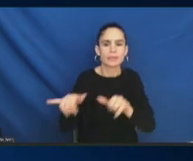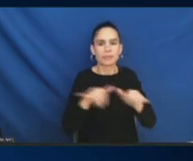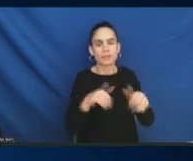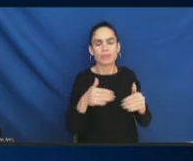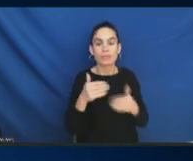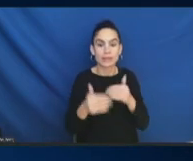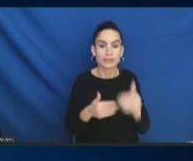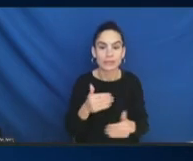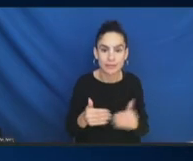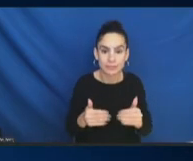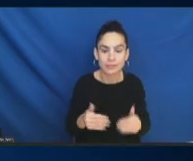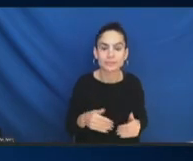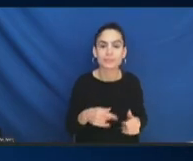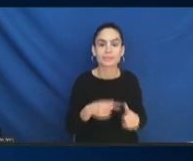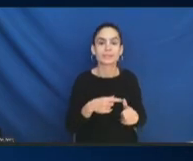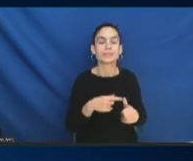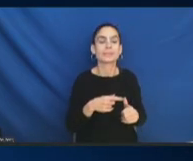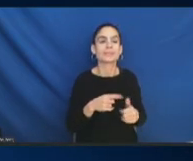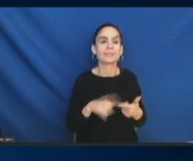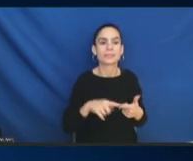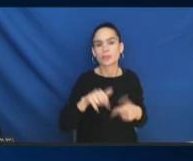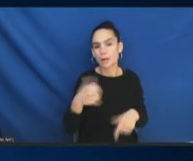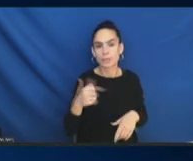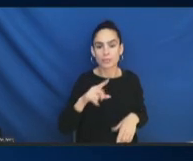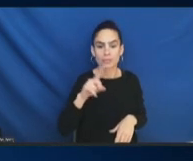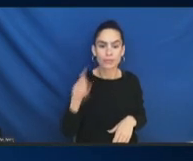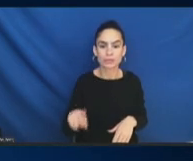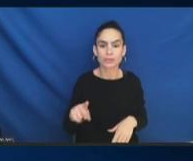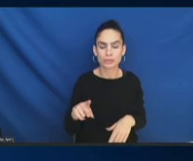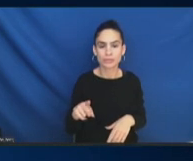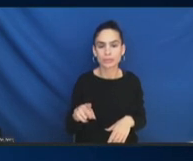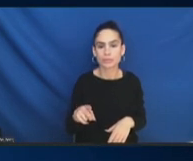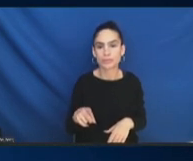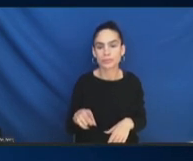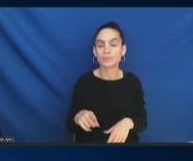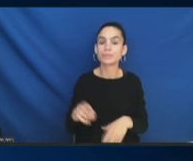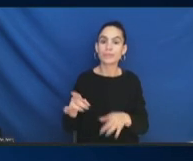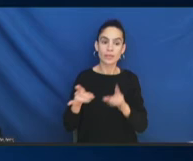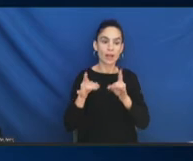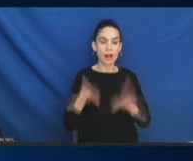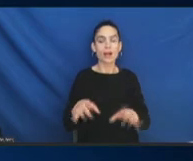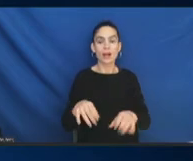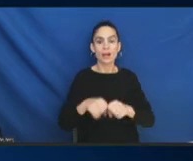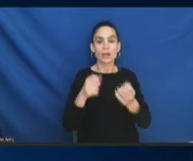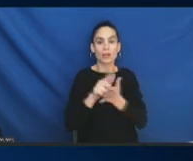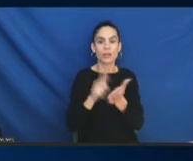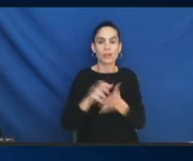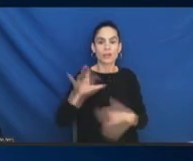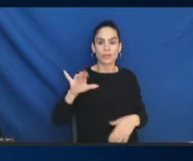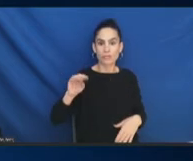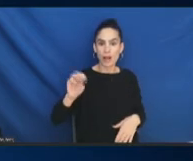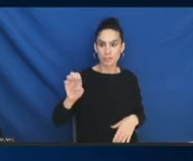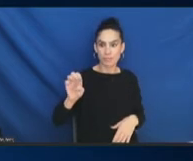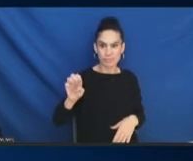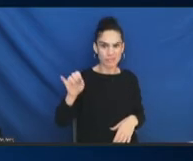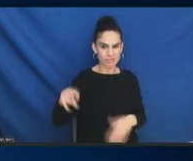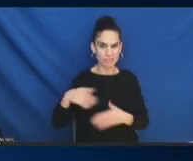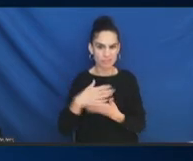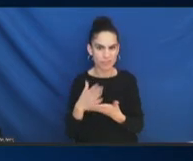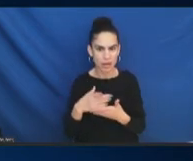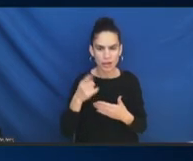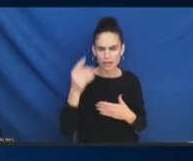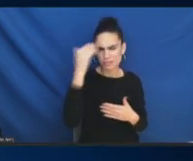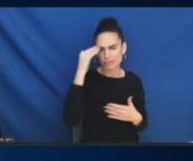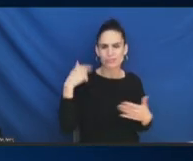I had was on hate crimes and some of the, that piece of it. I know we've talked about physical crimes. I